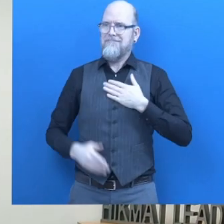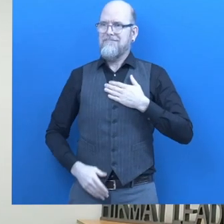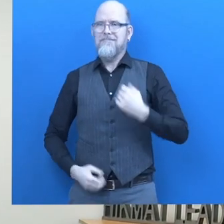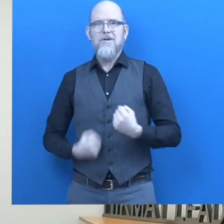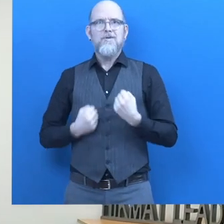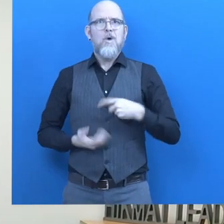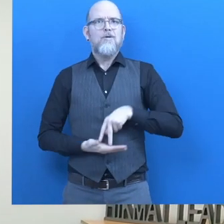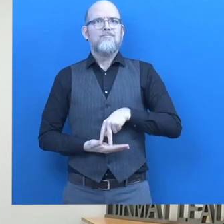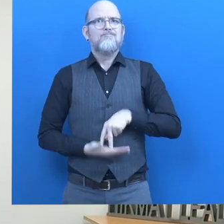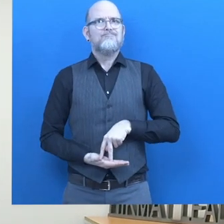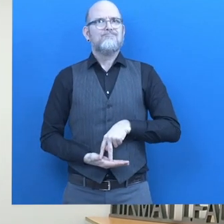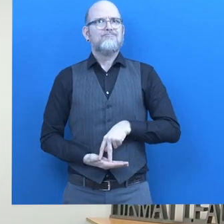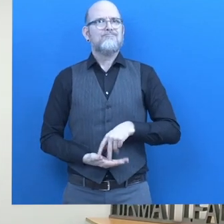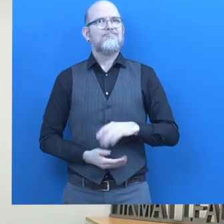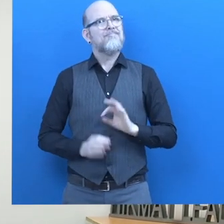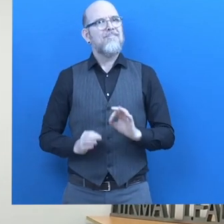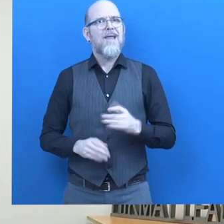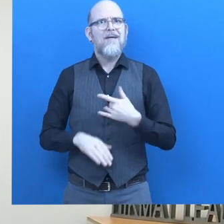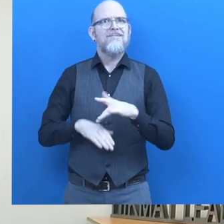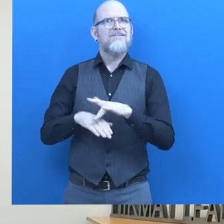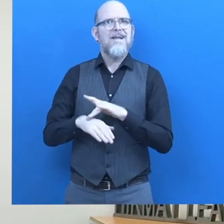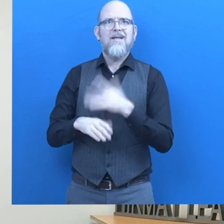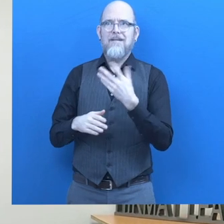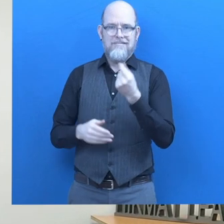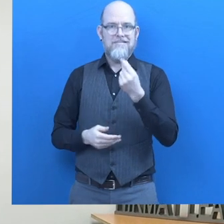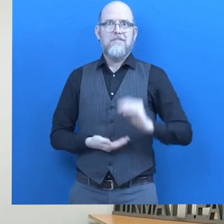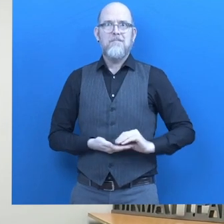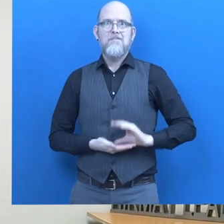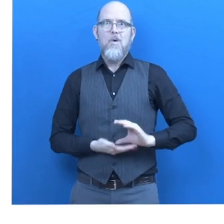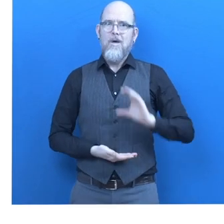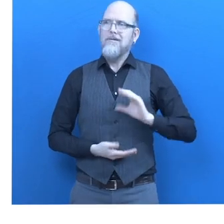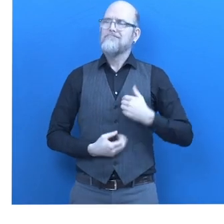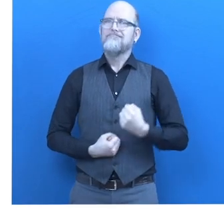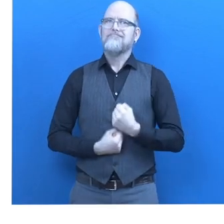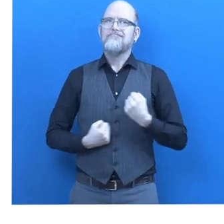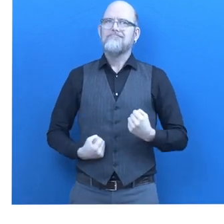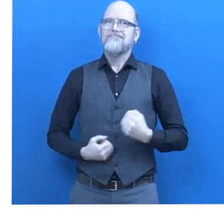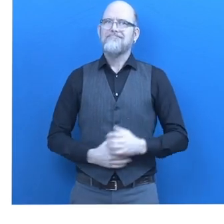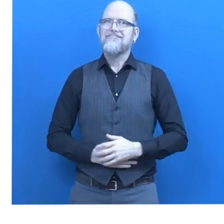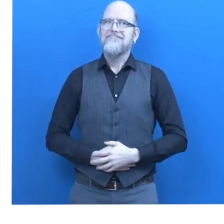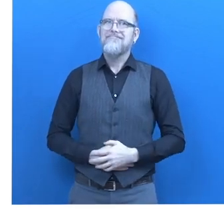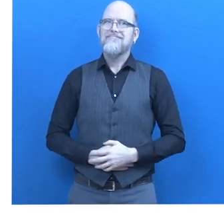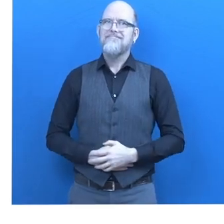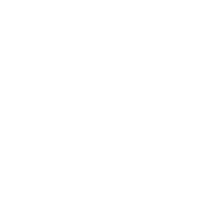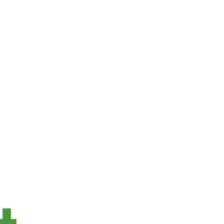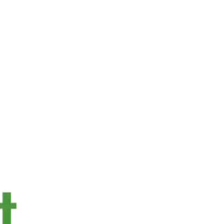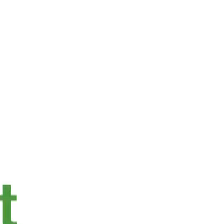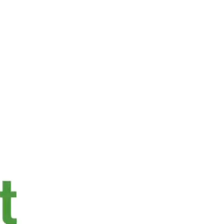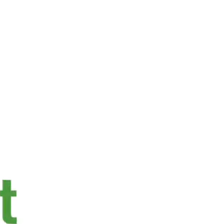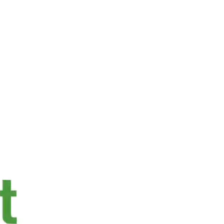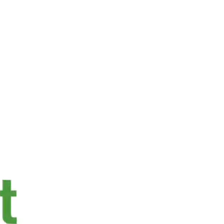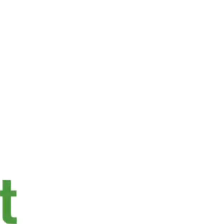I have a daily well-paid job. Sierra Project, for a world without barriers.